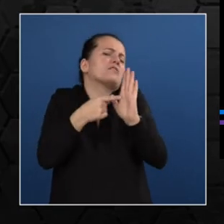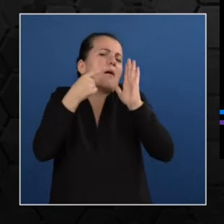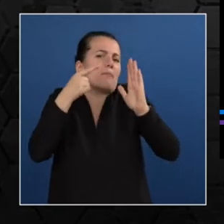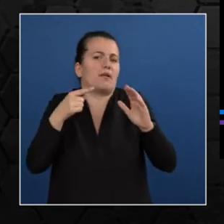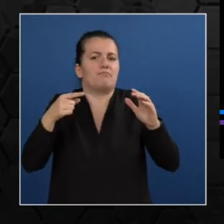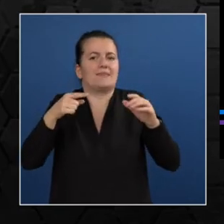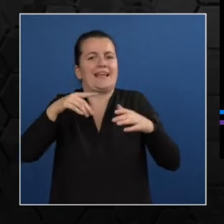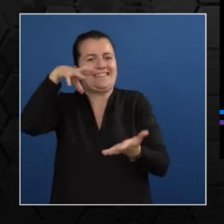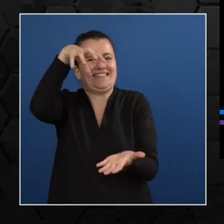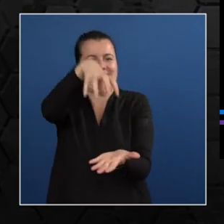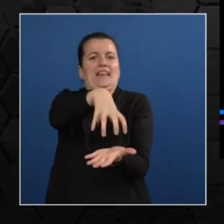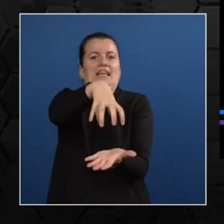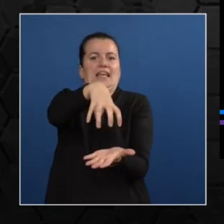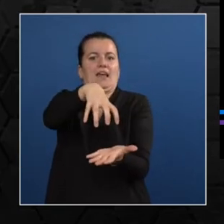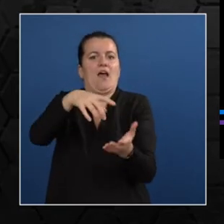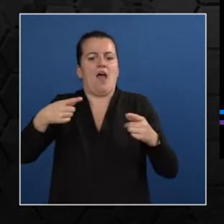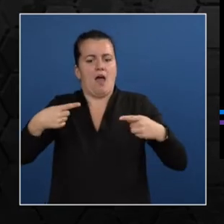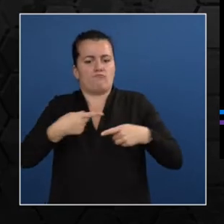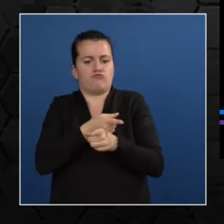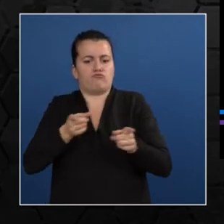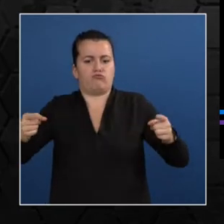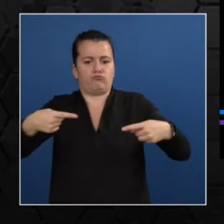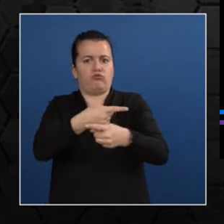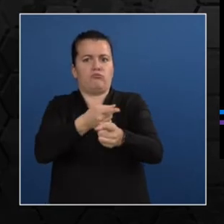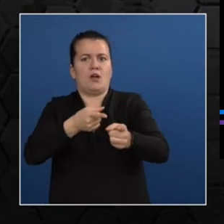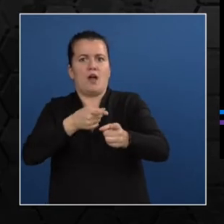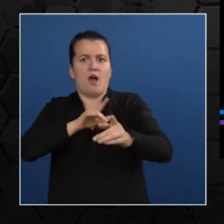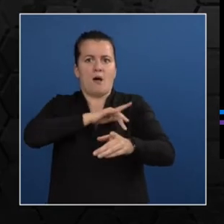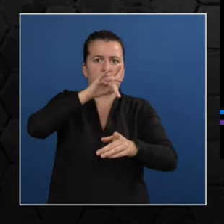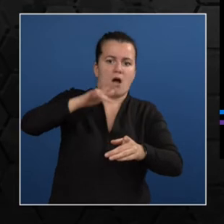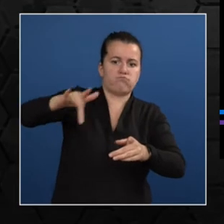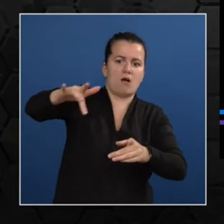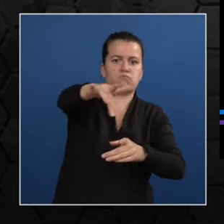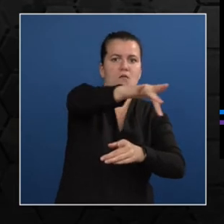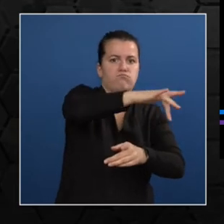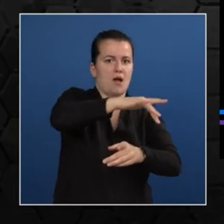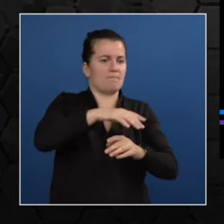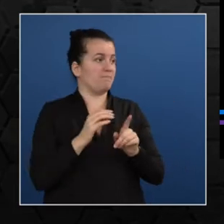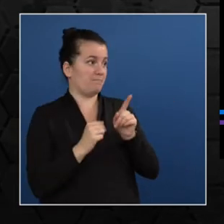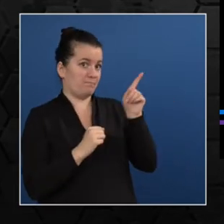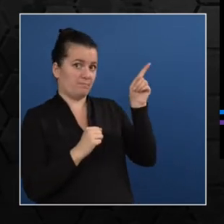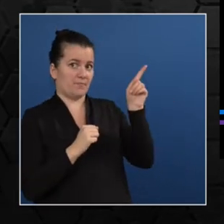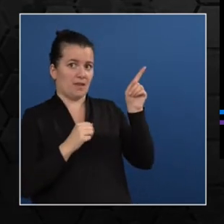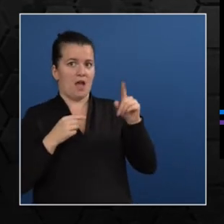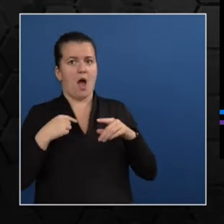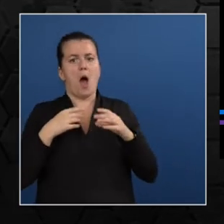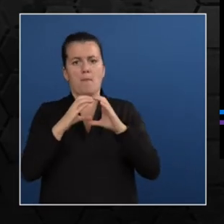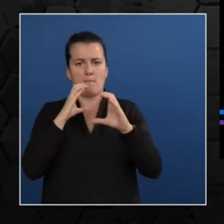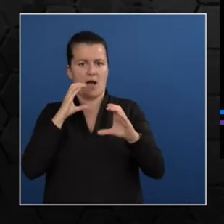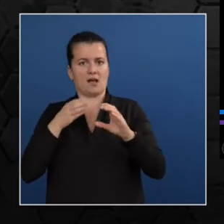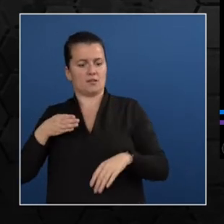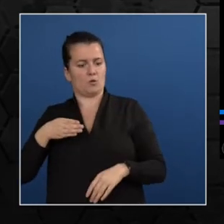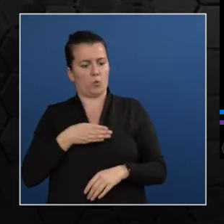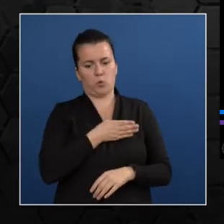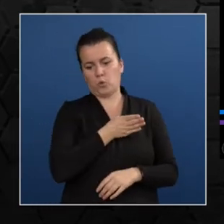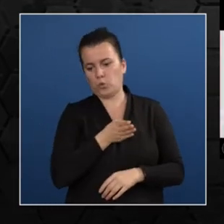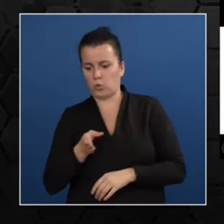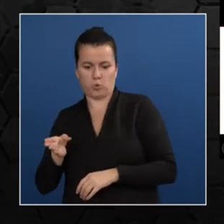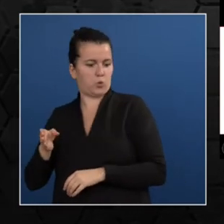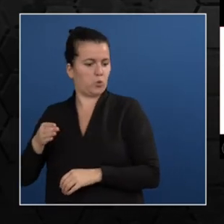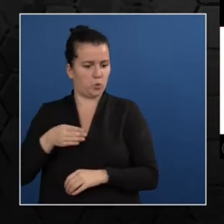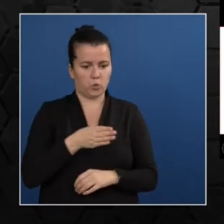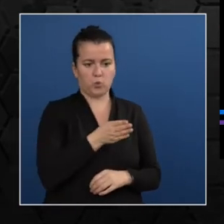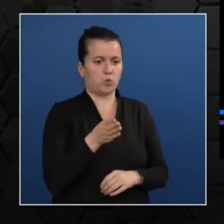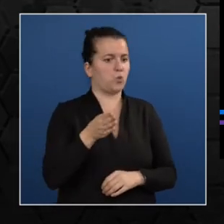and that this arrow basically denotes the route of the bus that the bus is supposed to take. This, however,